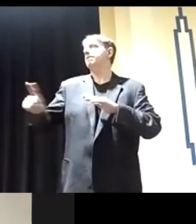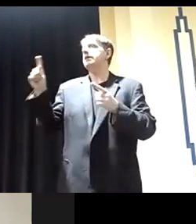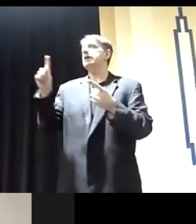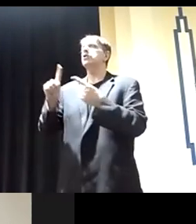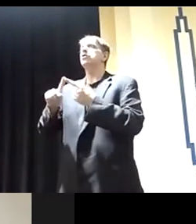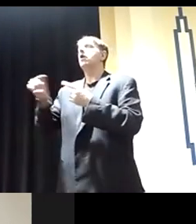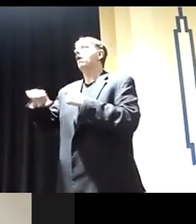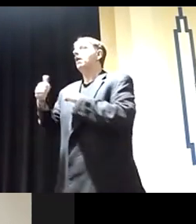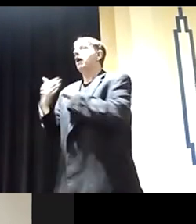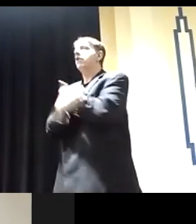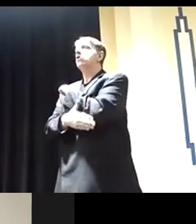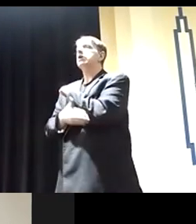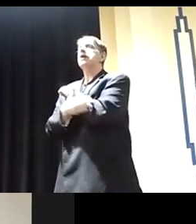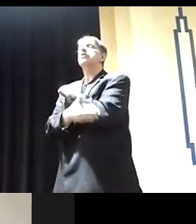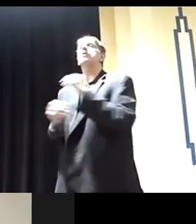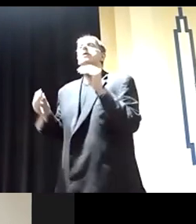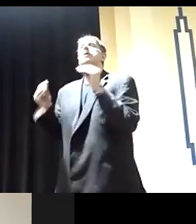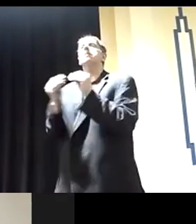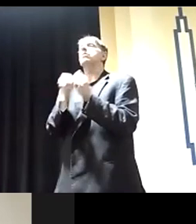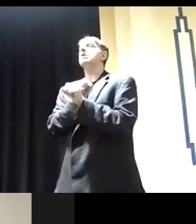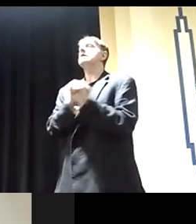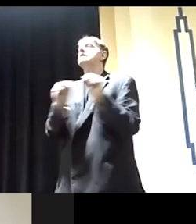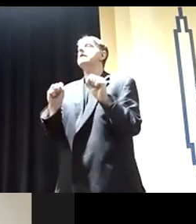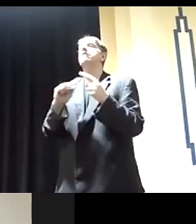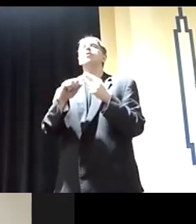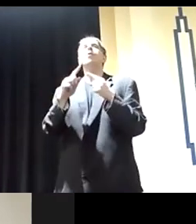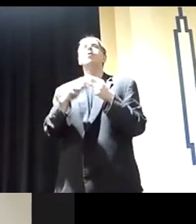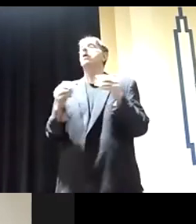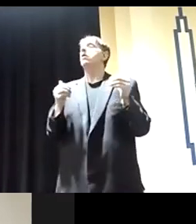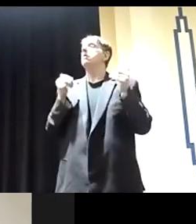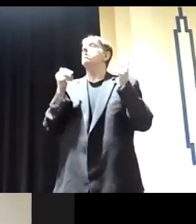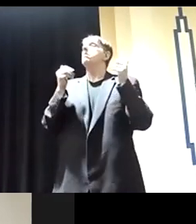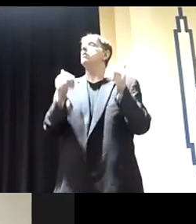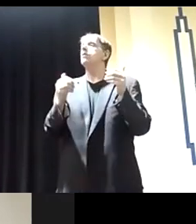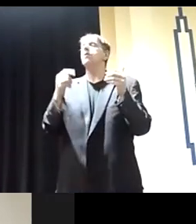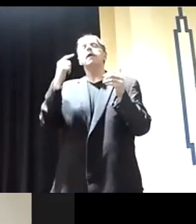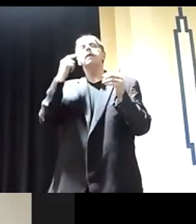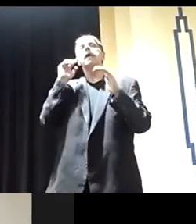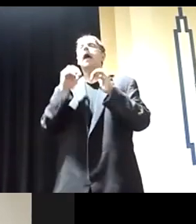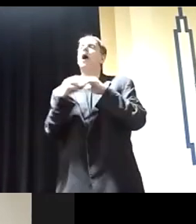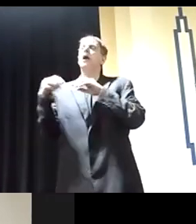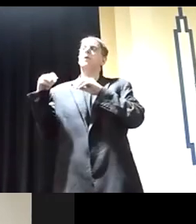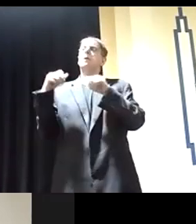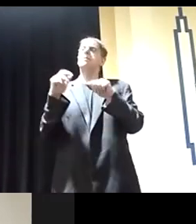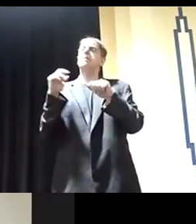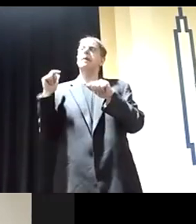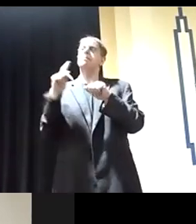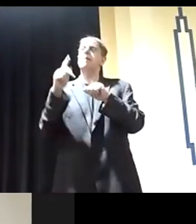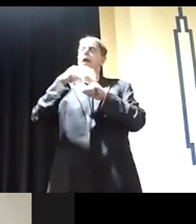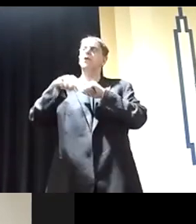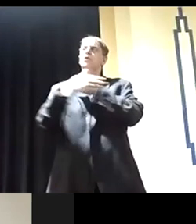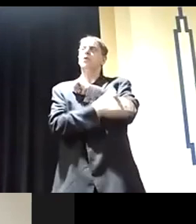So as we move forward, uh, we have to think about globally, how we would reimburse them if we're going to ask them.